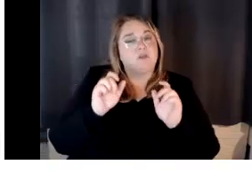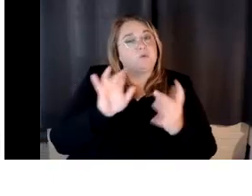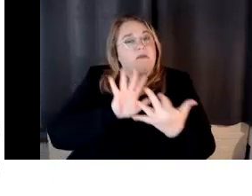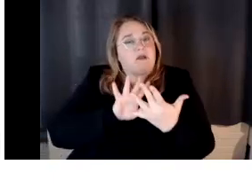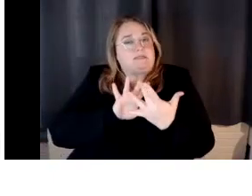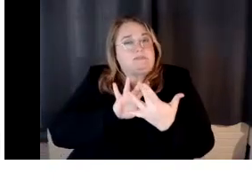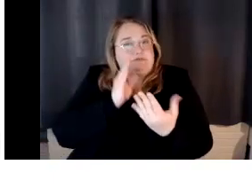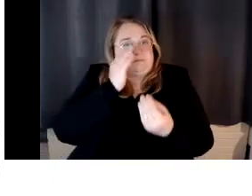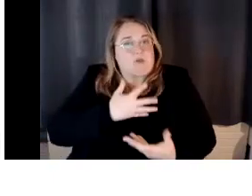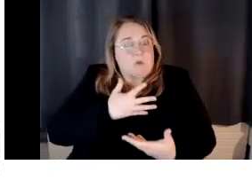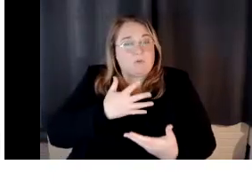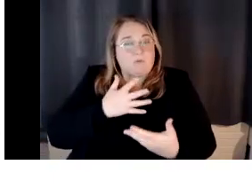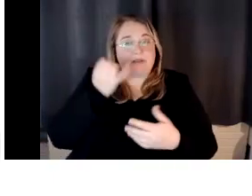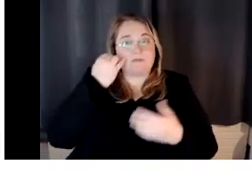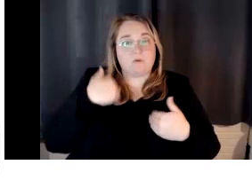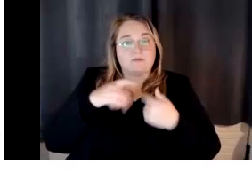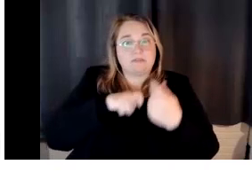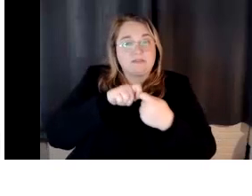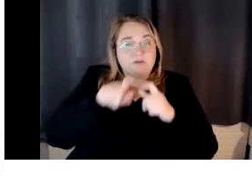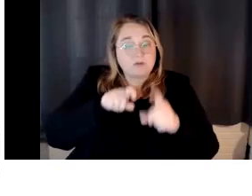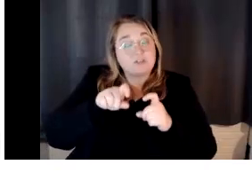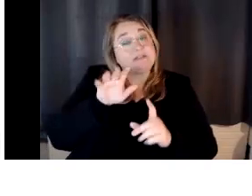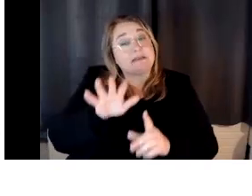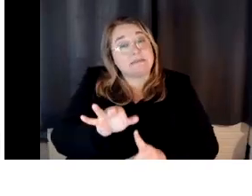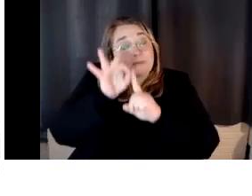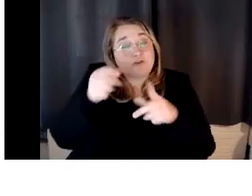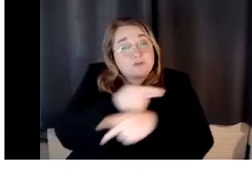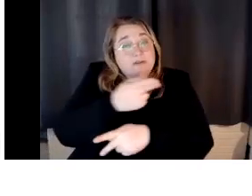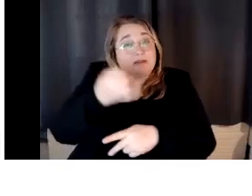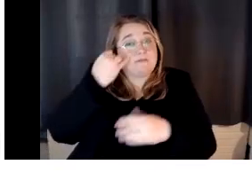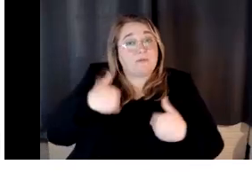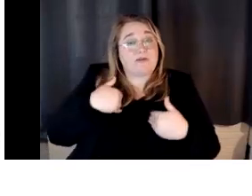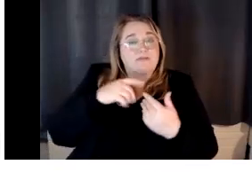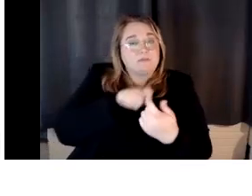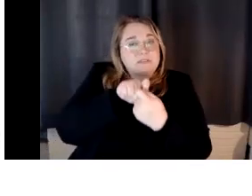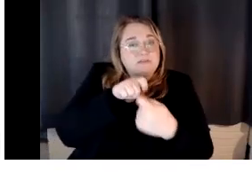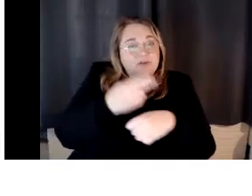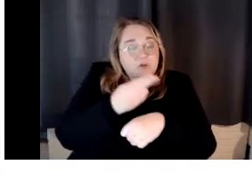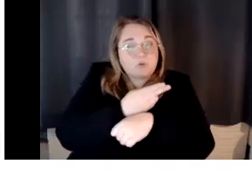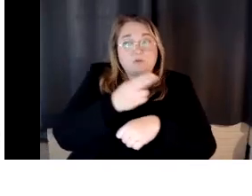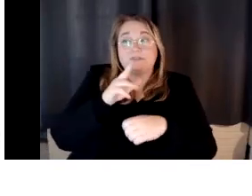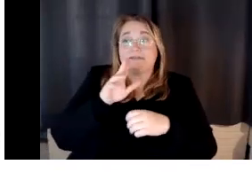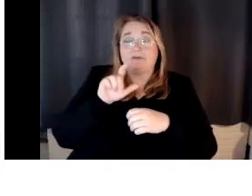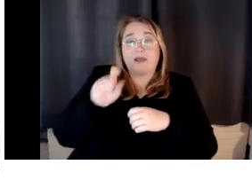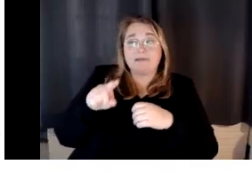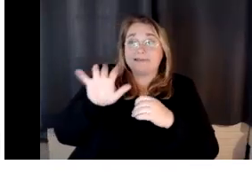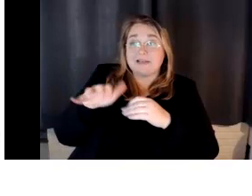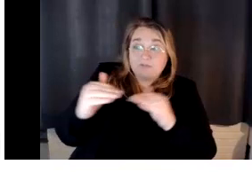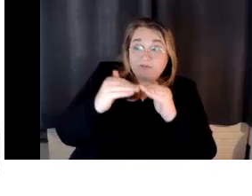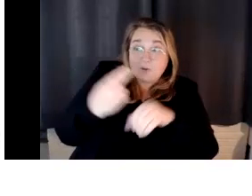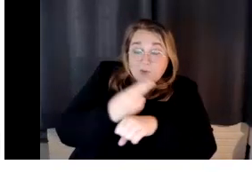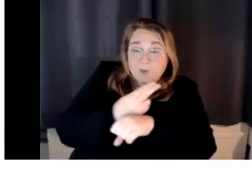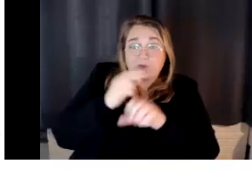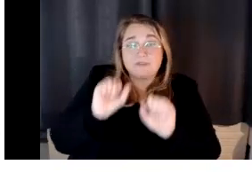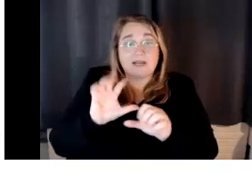use, um, that you want to know is, is this fair use? Should I be doing this? Can I incorporate this in my OER? Feel